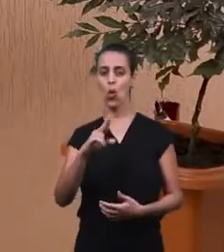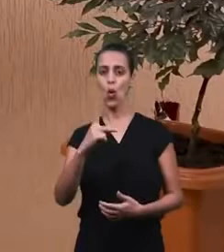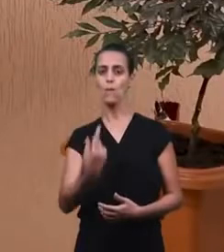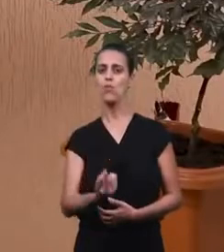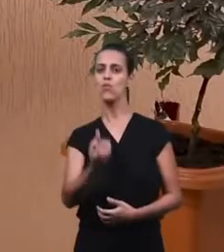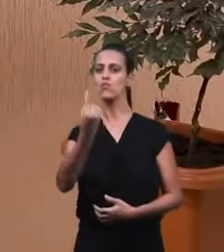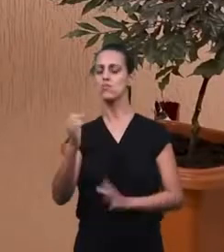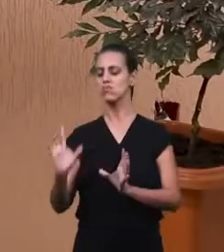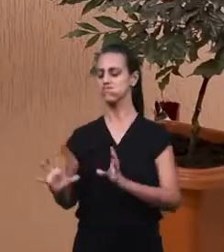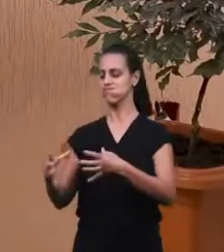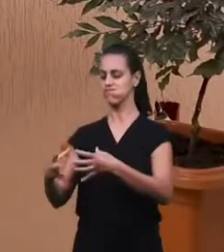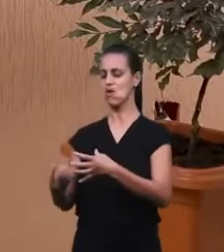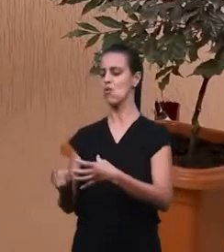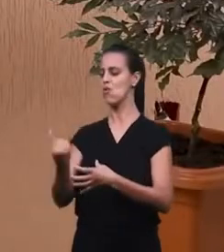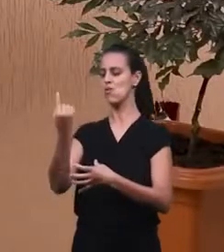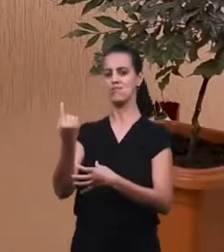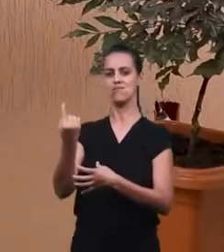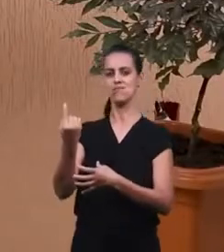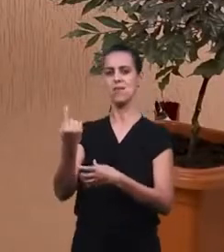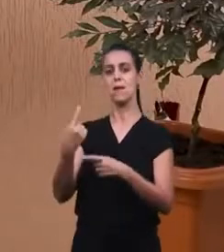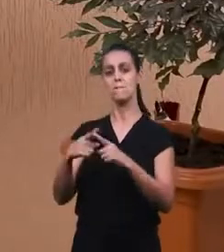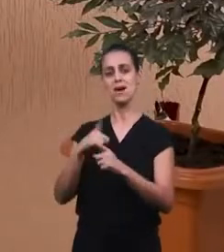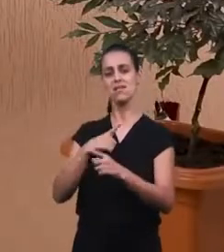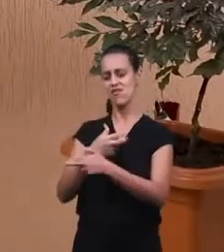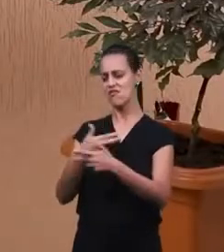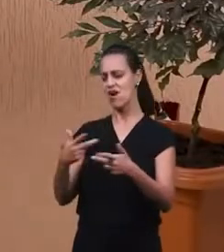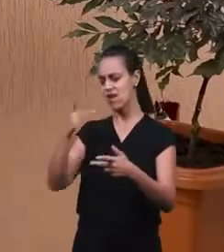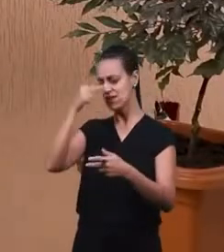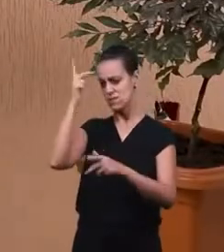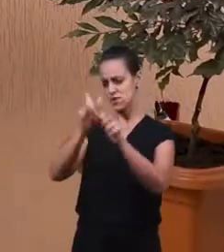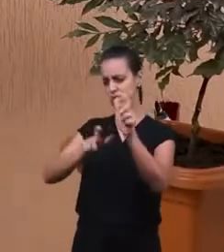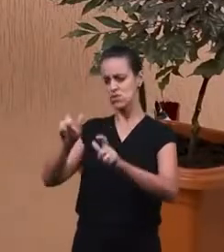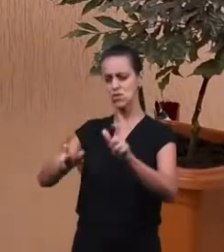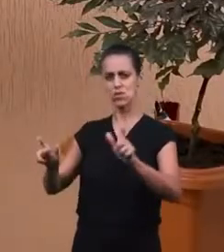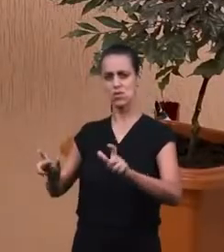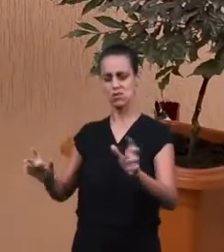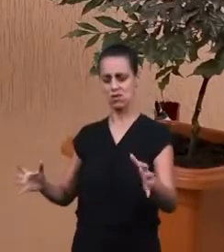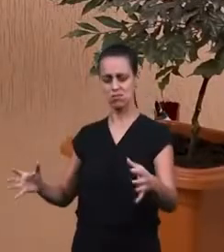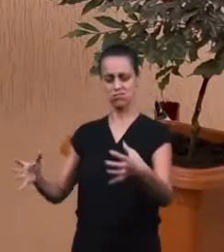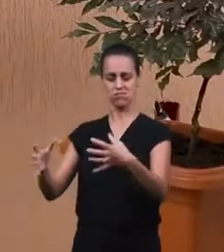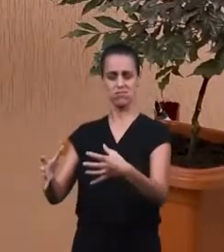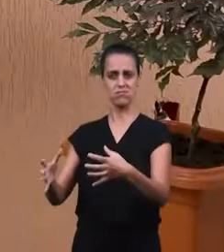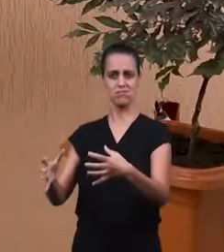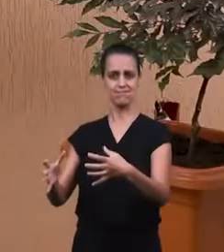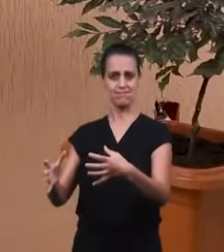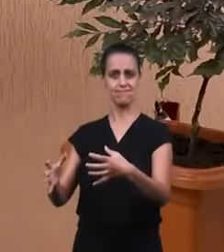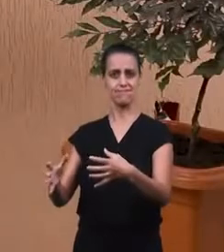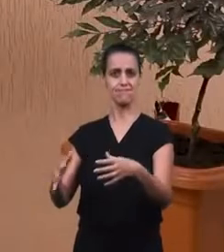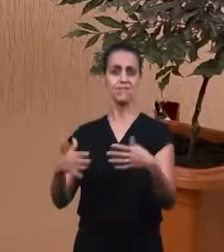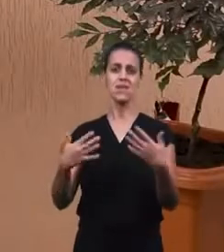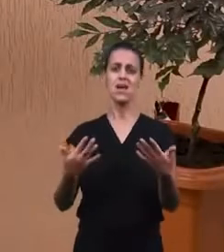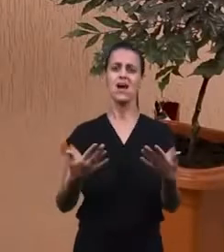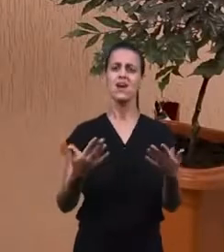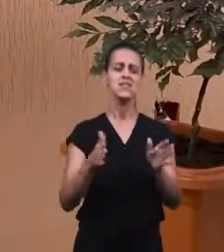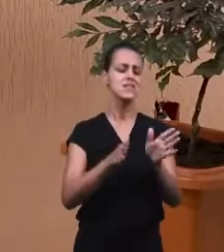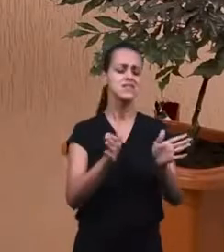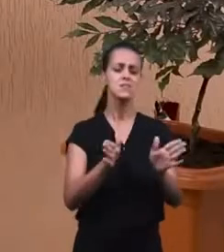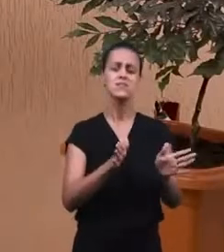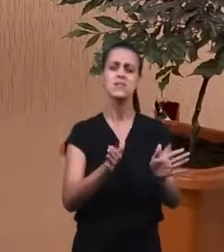And within this body. We have. Several members. And. Accessibility. What is that all about?